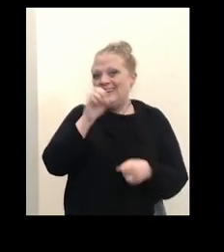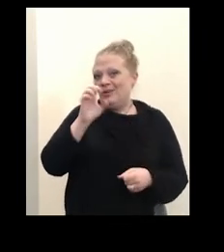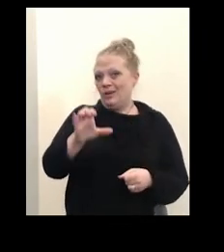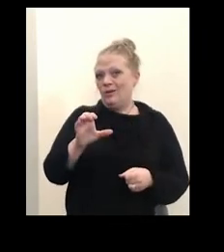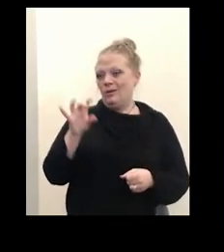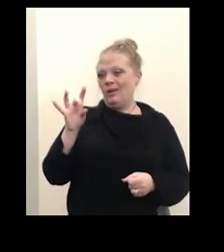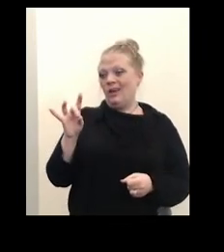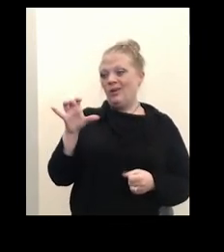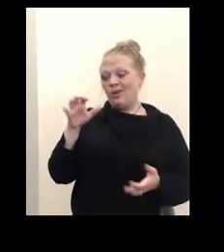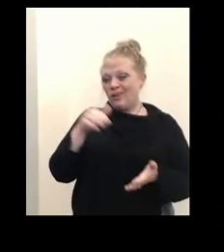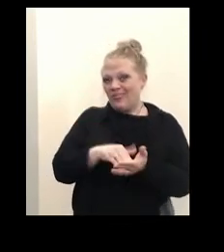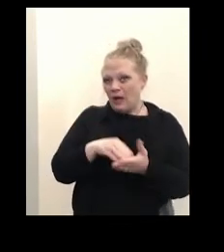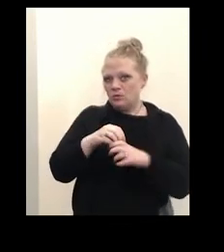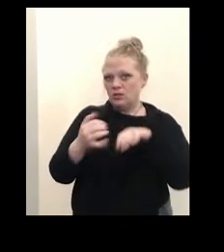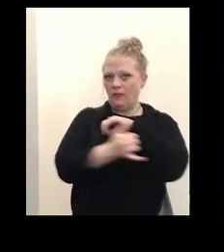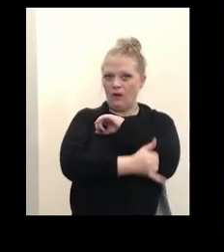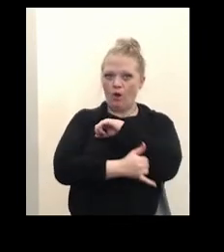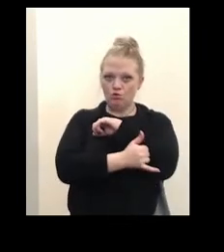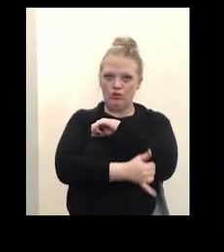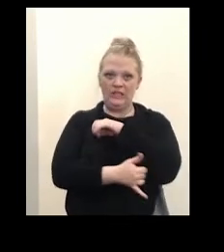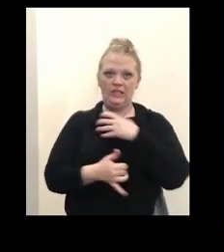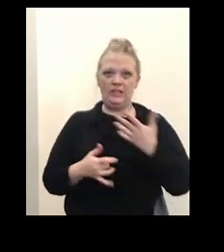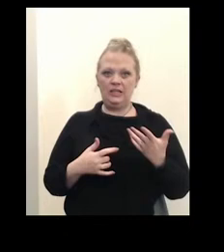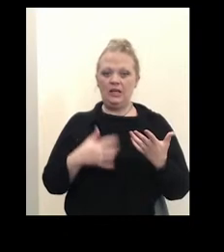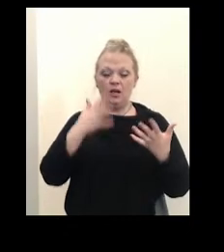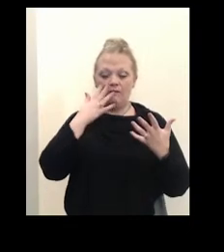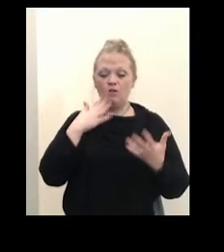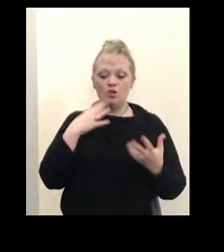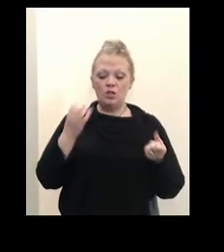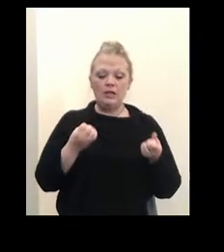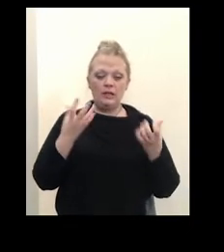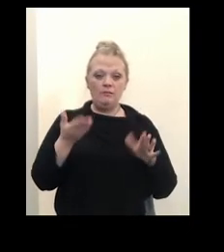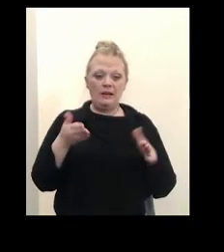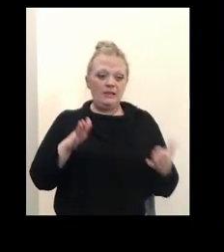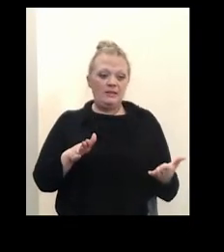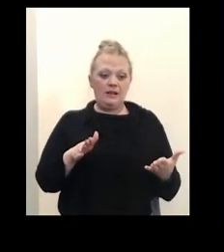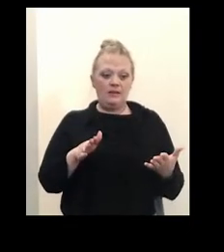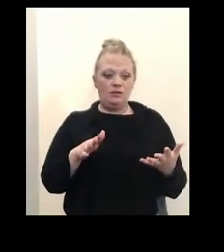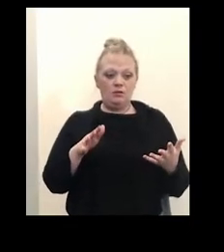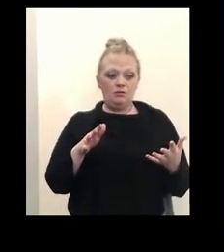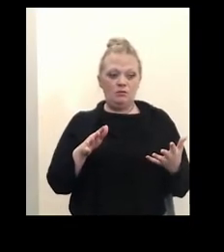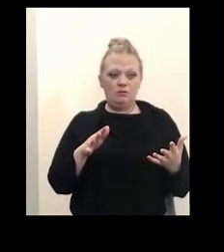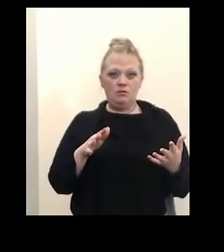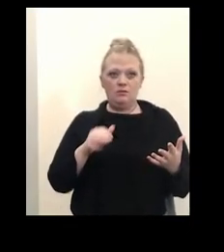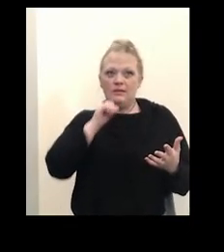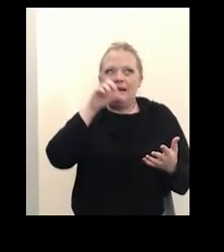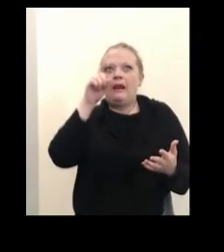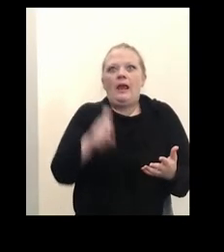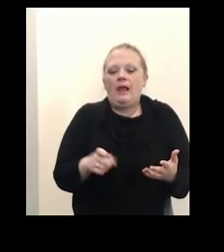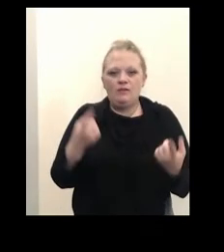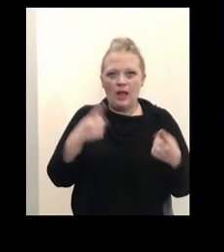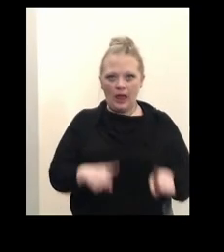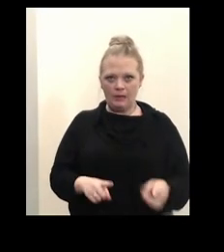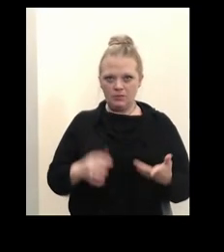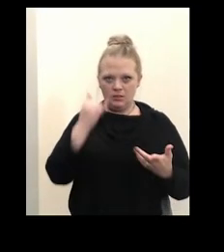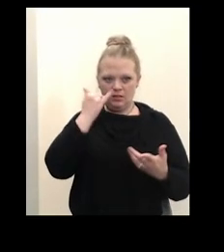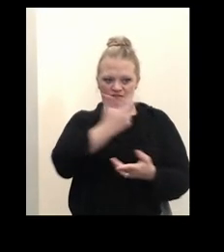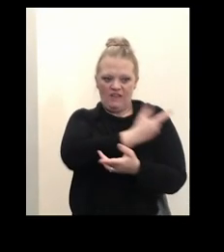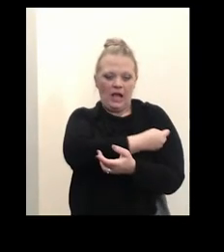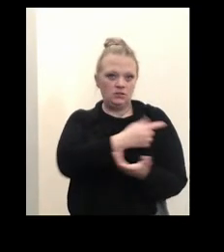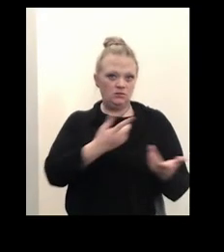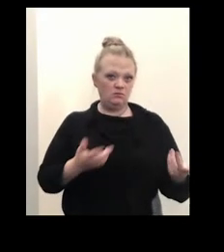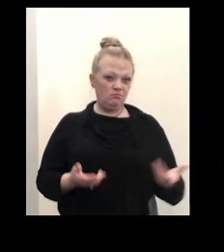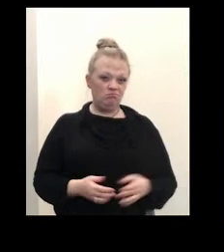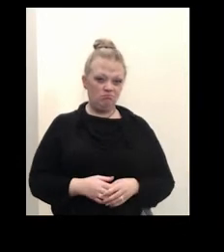,000 in our country. And unfortunately, many of those deaths were could have been prevented if individuals have been vaccinated. Of the